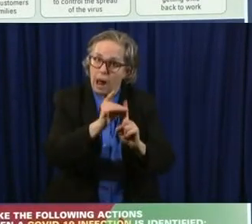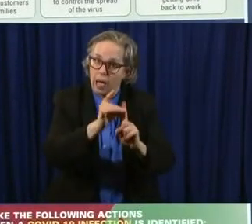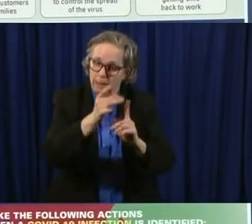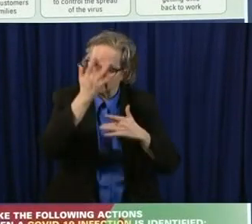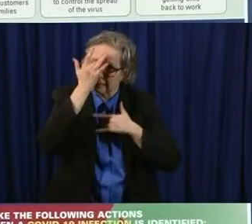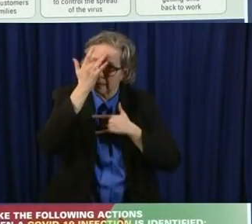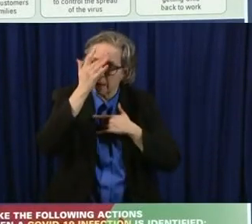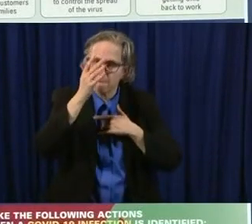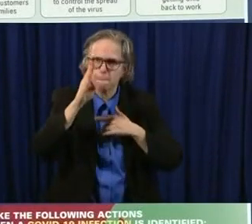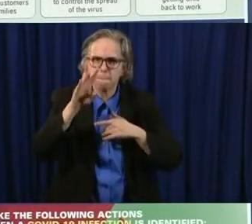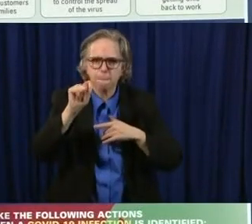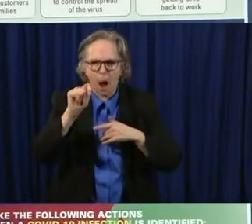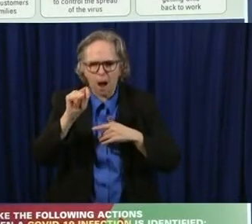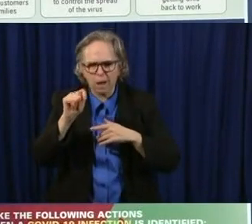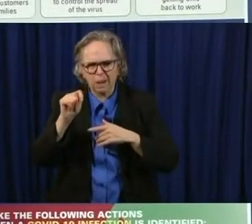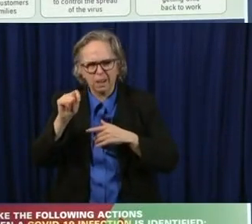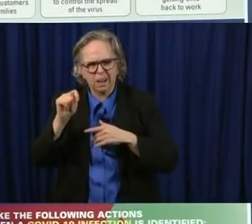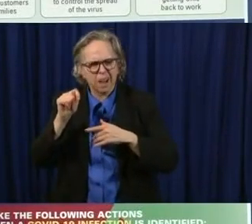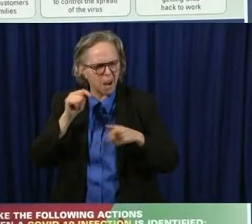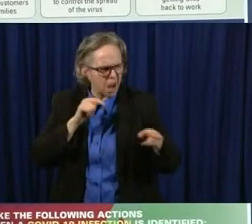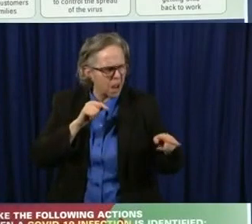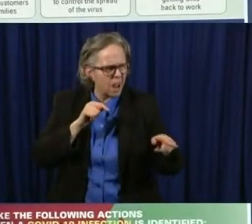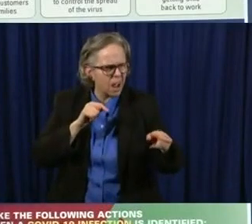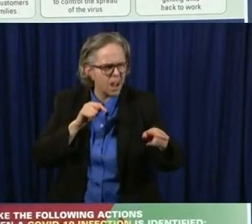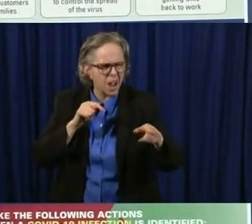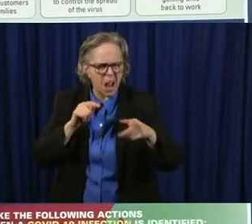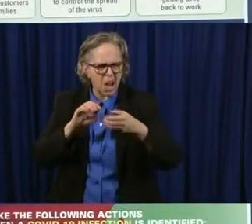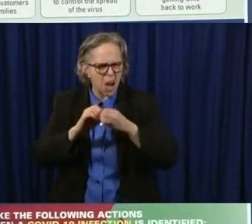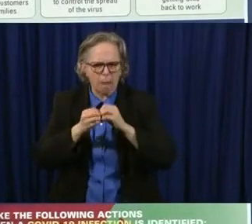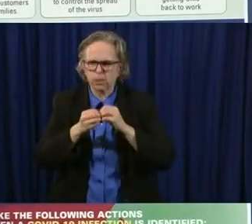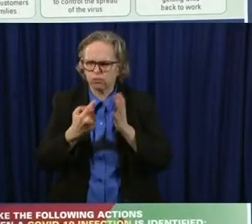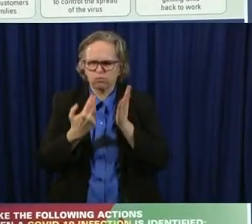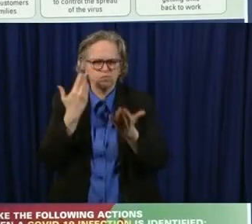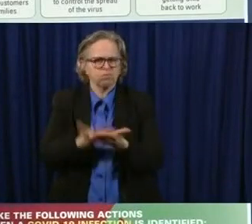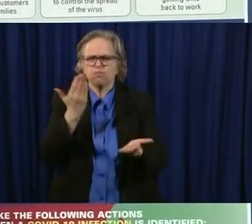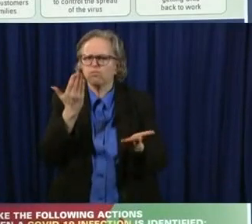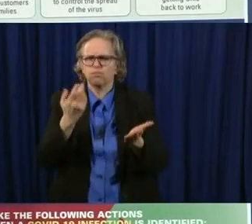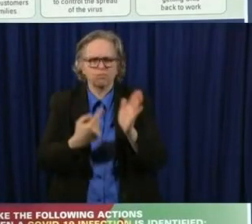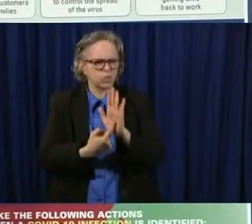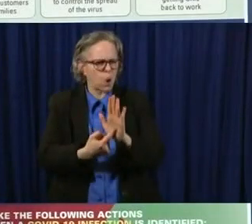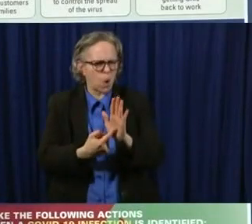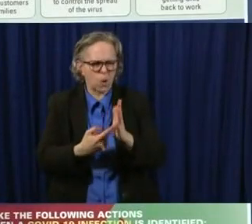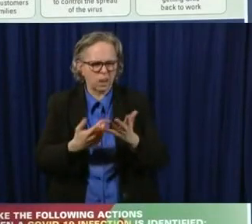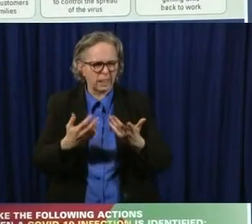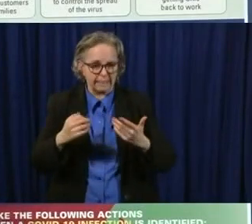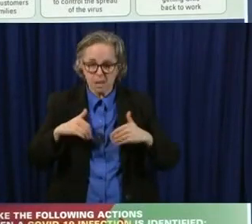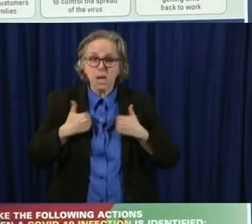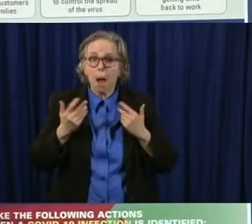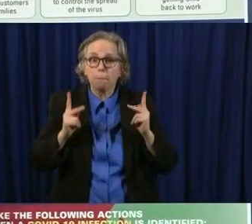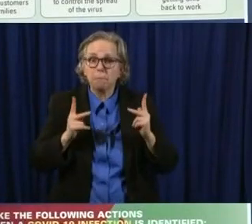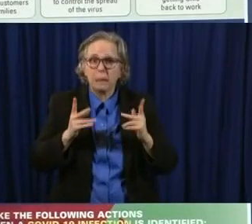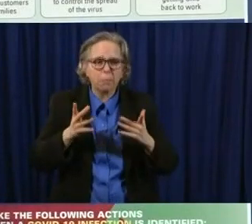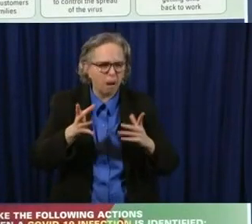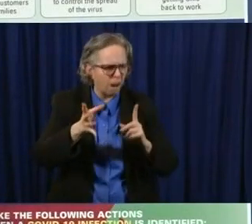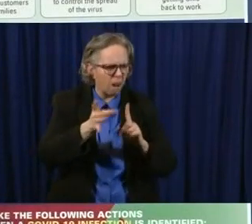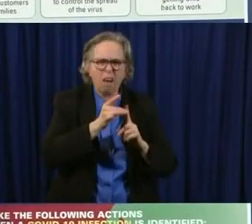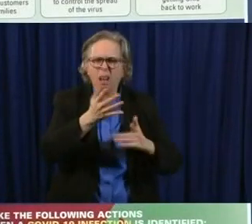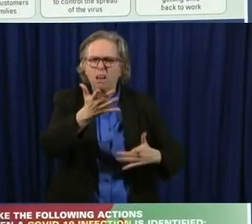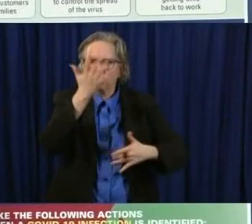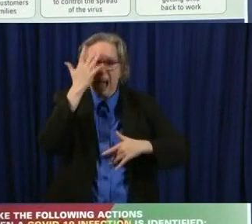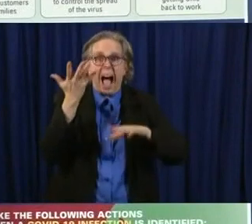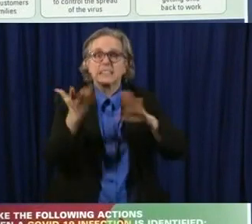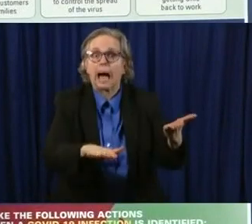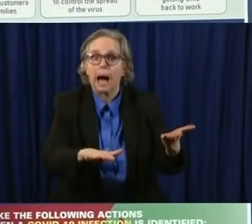if you look at national numbers, you'll see that even, you know, younger people, uh, can, can die as a result of it.